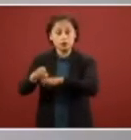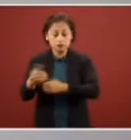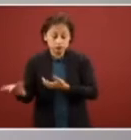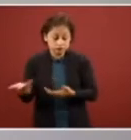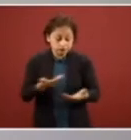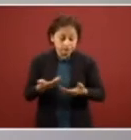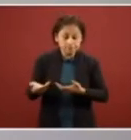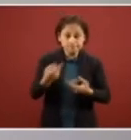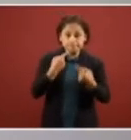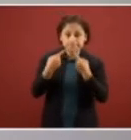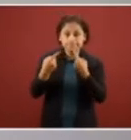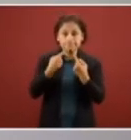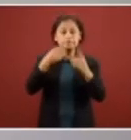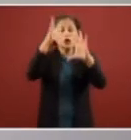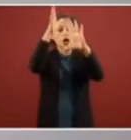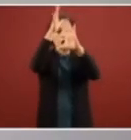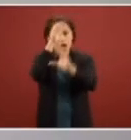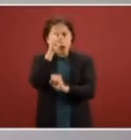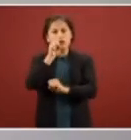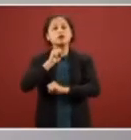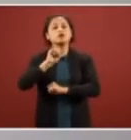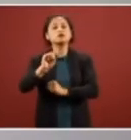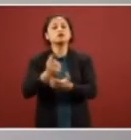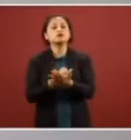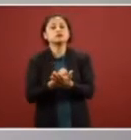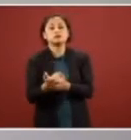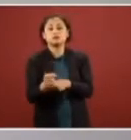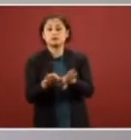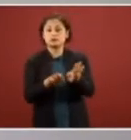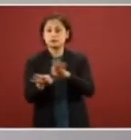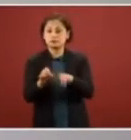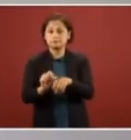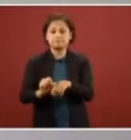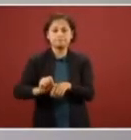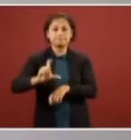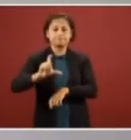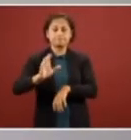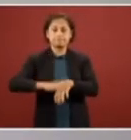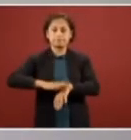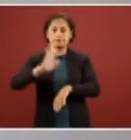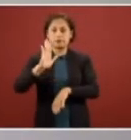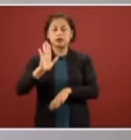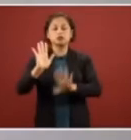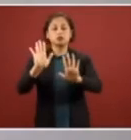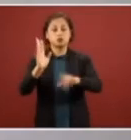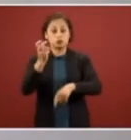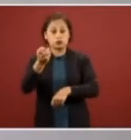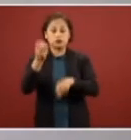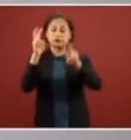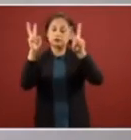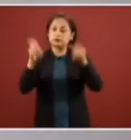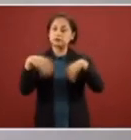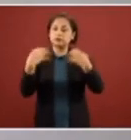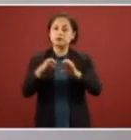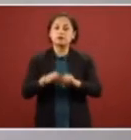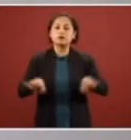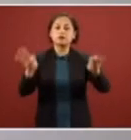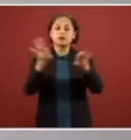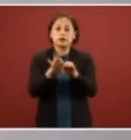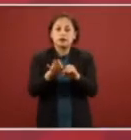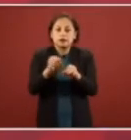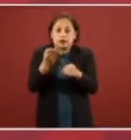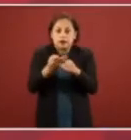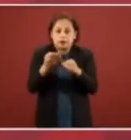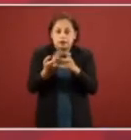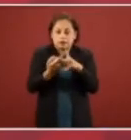del salario mínimo y también eso es otro tema importante ahora que inicia el año que